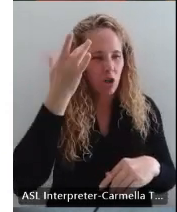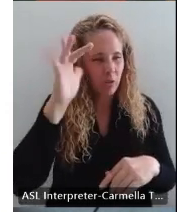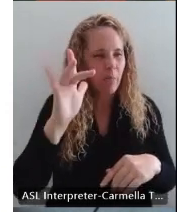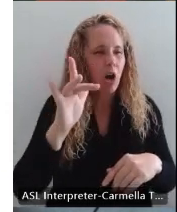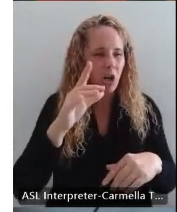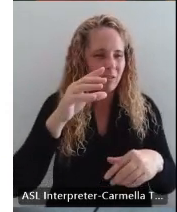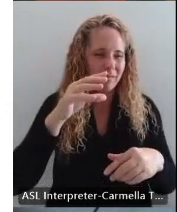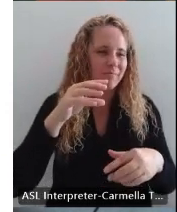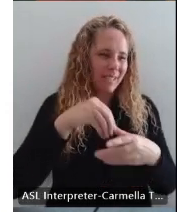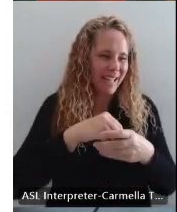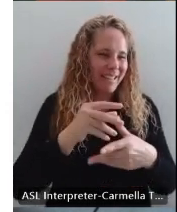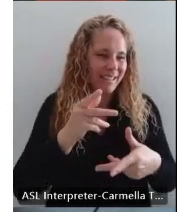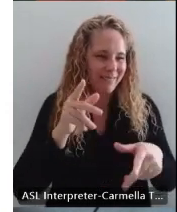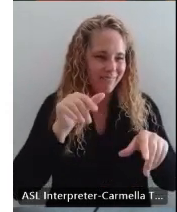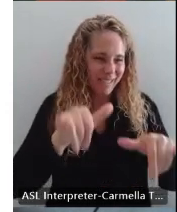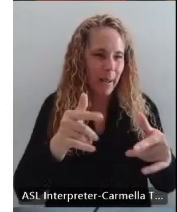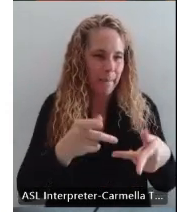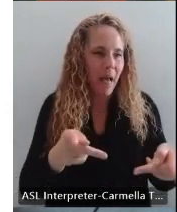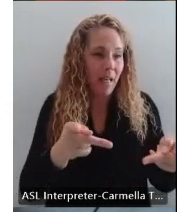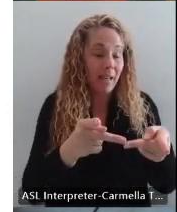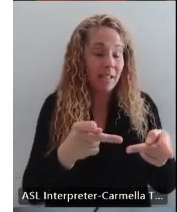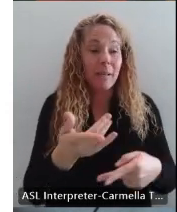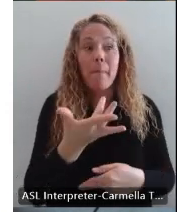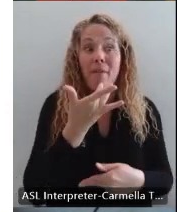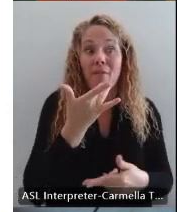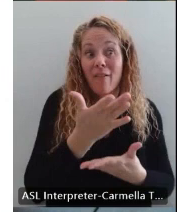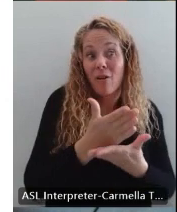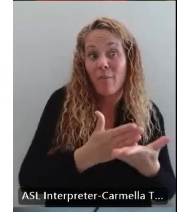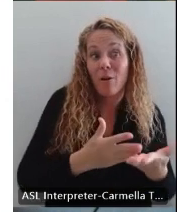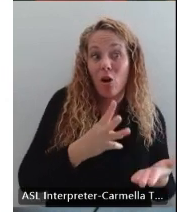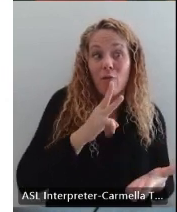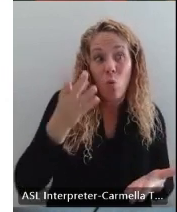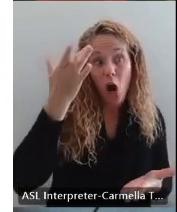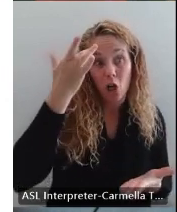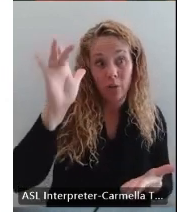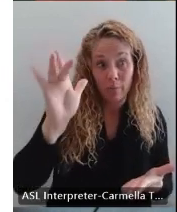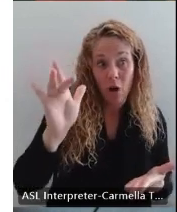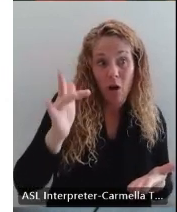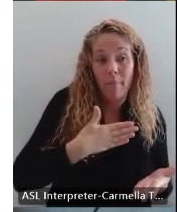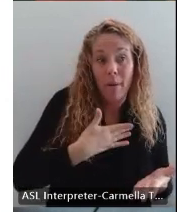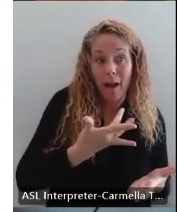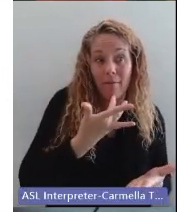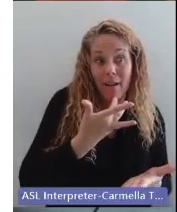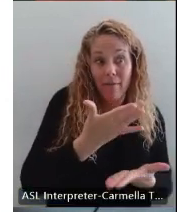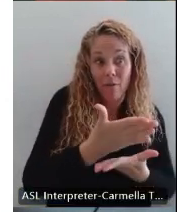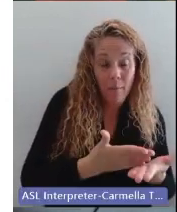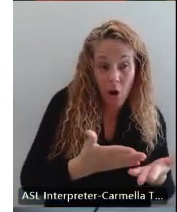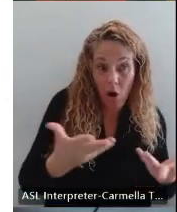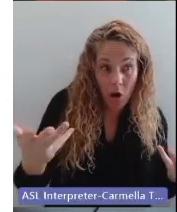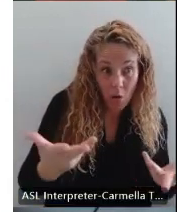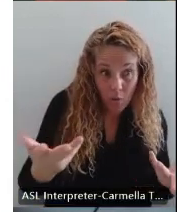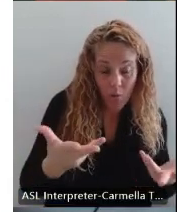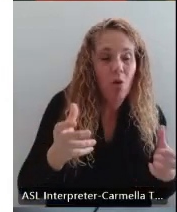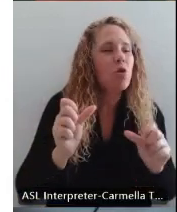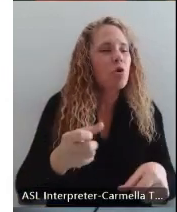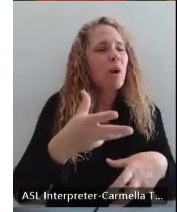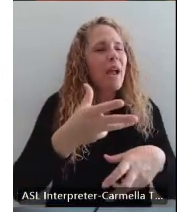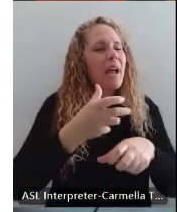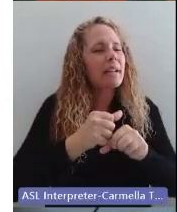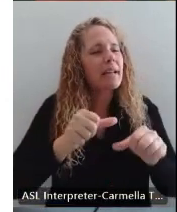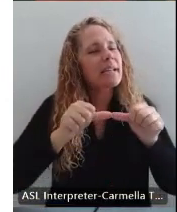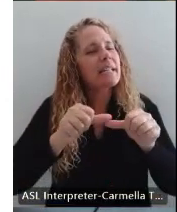And my favorite part of WaterSmart is you can get continuous